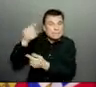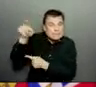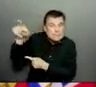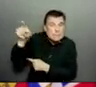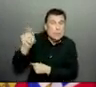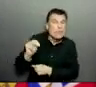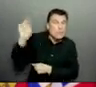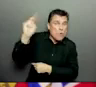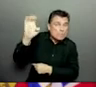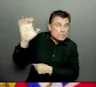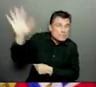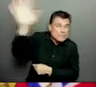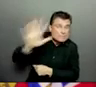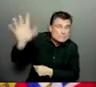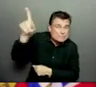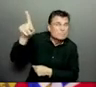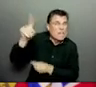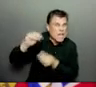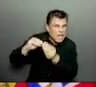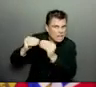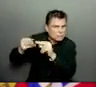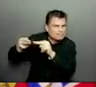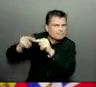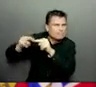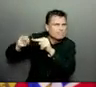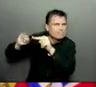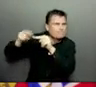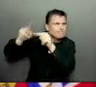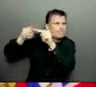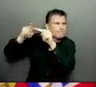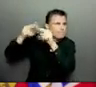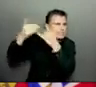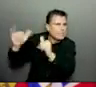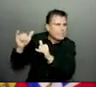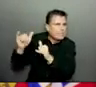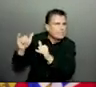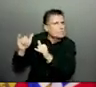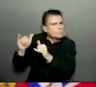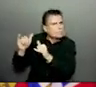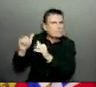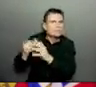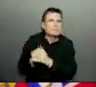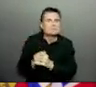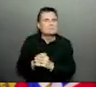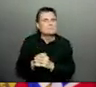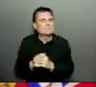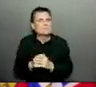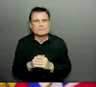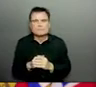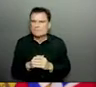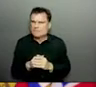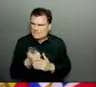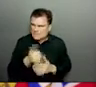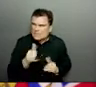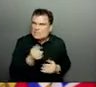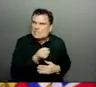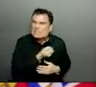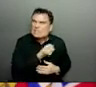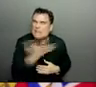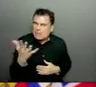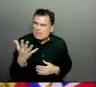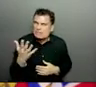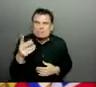And we continue to see hundreds of new people in each day with confirmed cases. And they expose others.